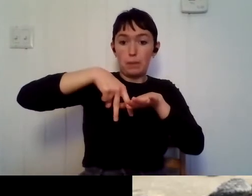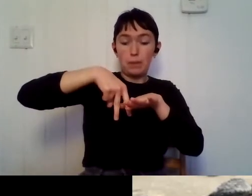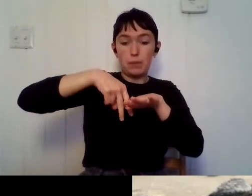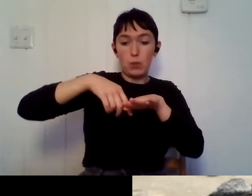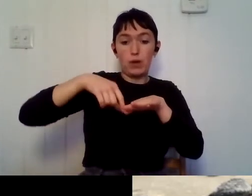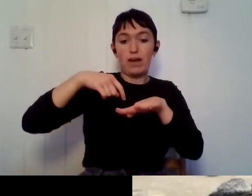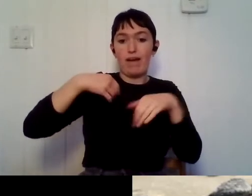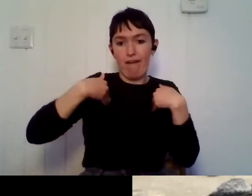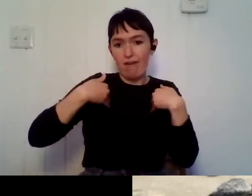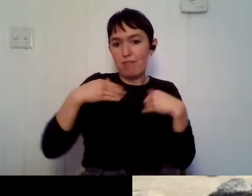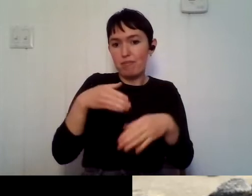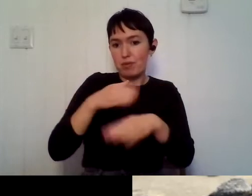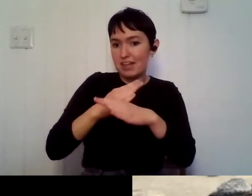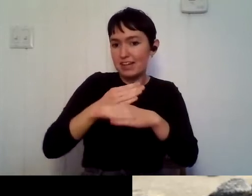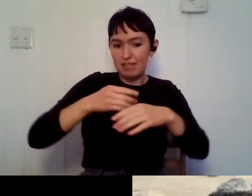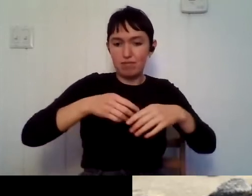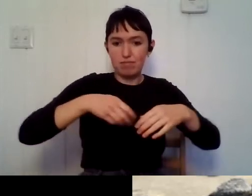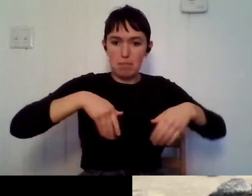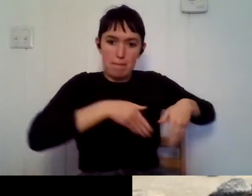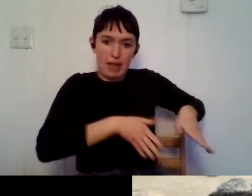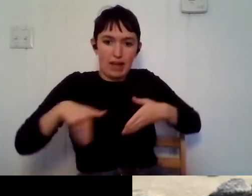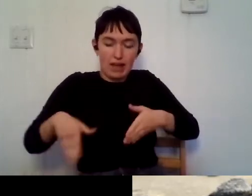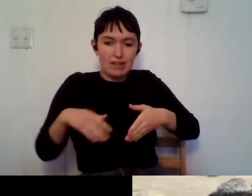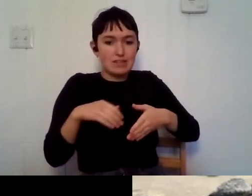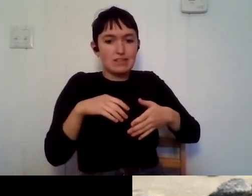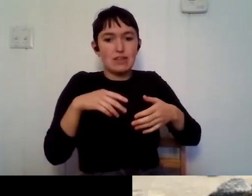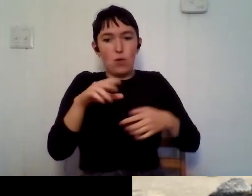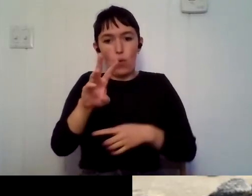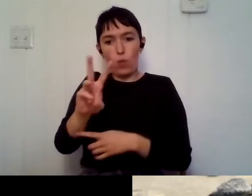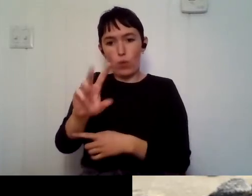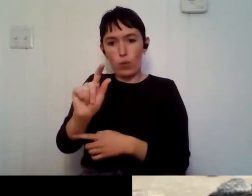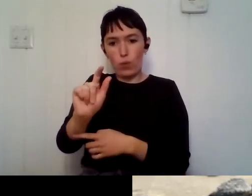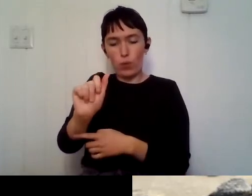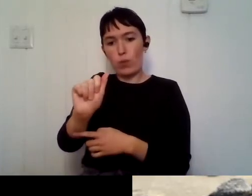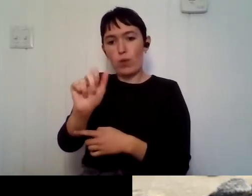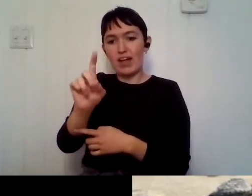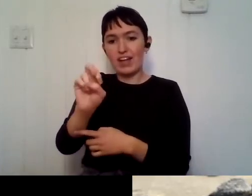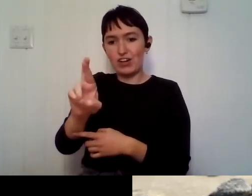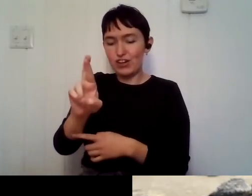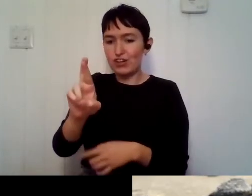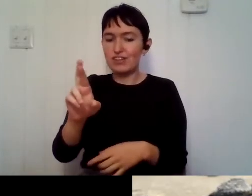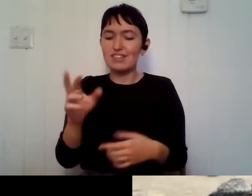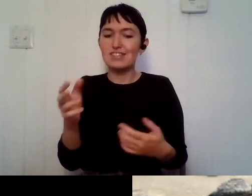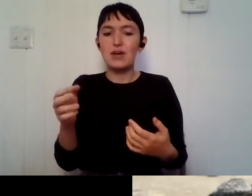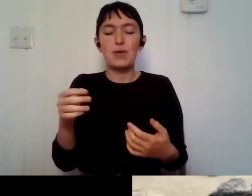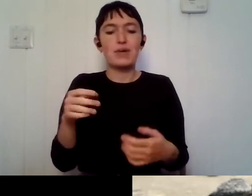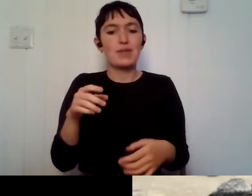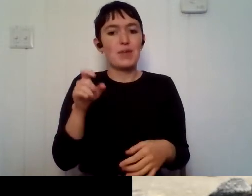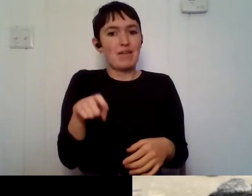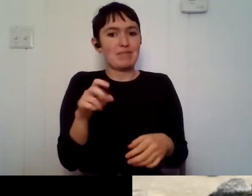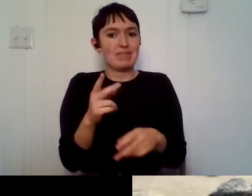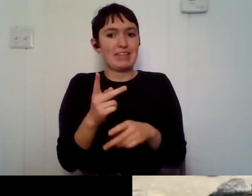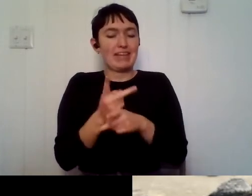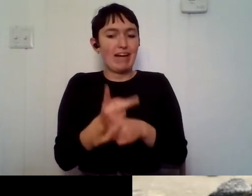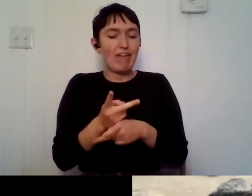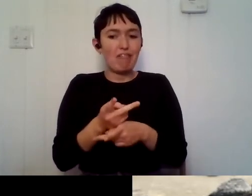it wasn't too bad. It was a little cold. Um, but, um, that's something, one safe issue that, um, you have to be aware of. Like, you never